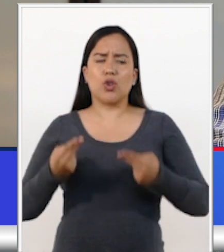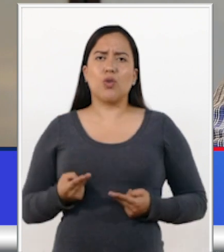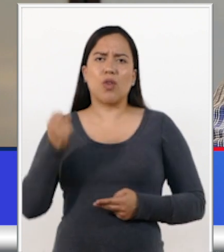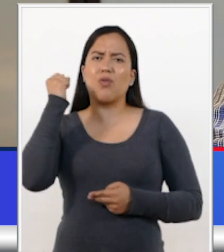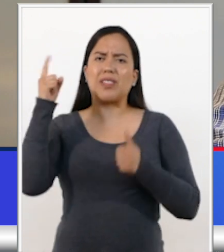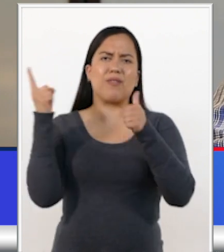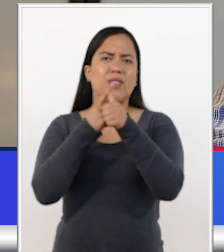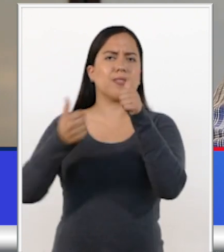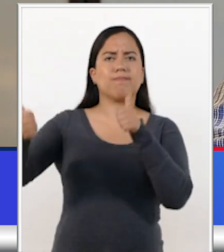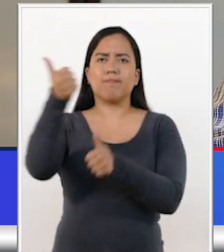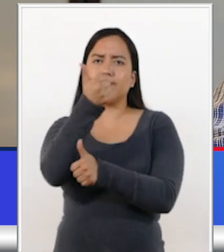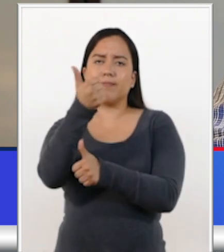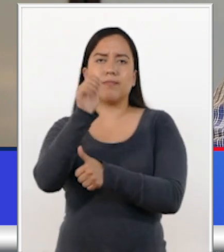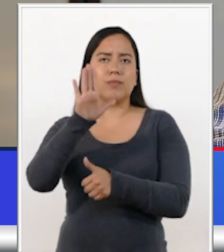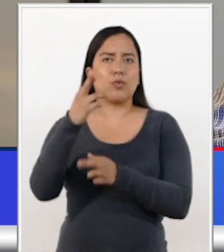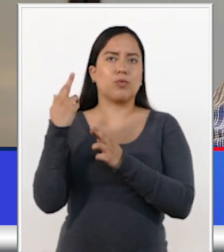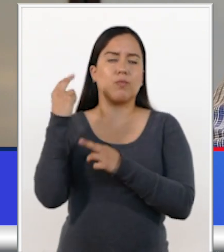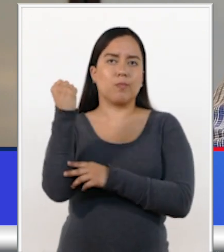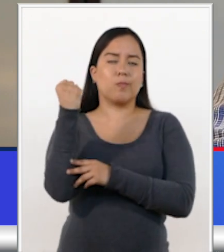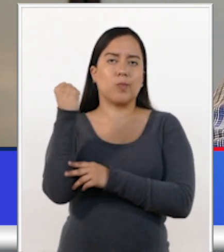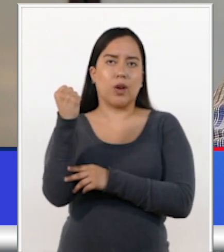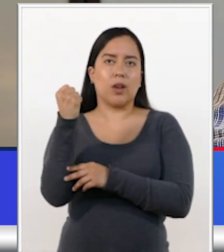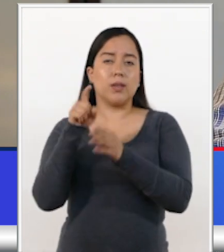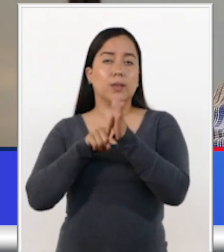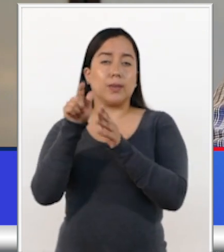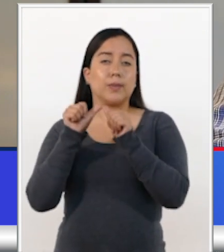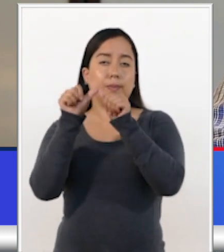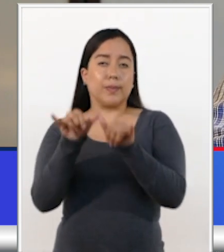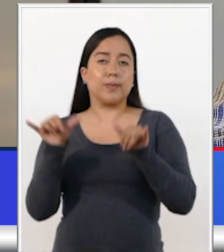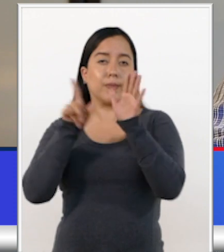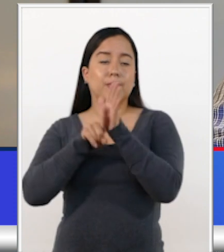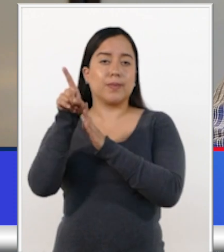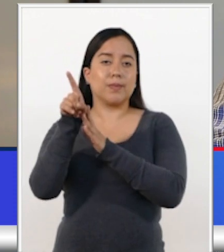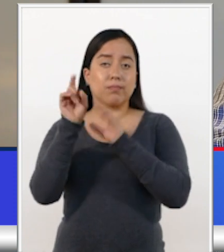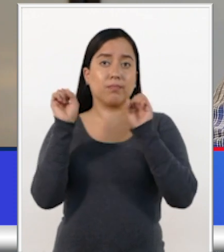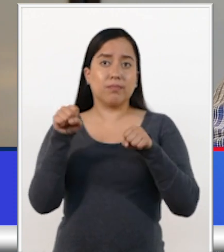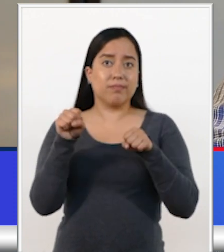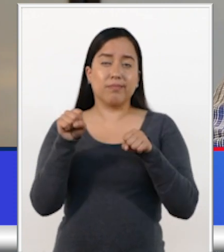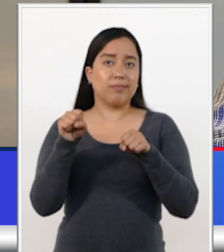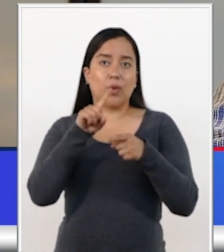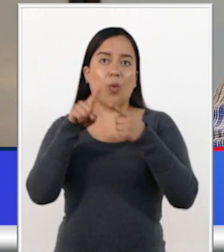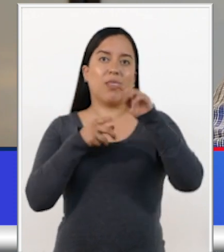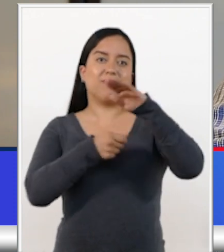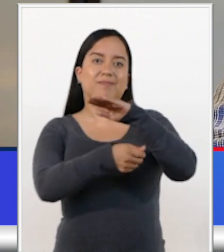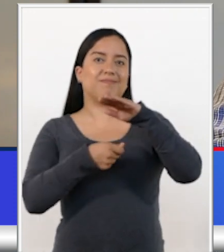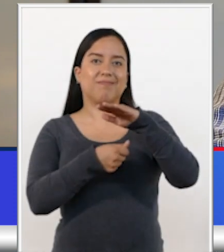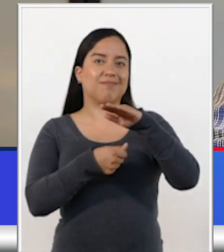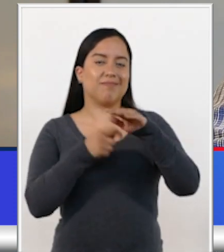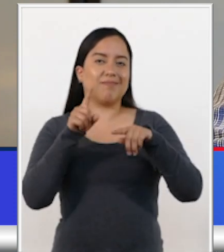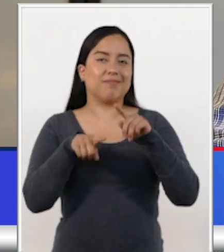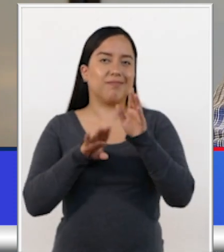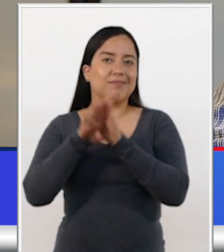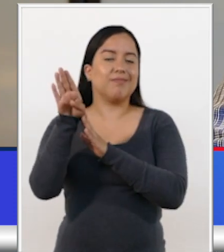any other interest. Achieving sustainable development is not possible when corruption is present to the detriment